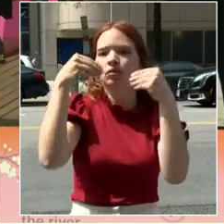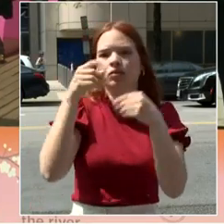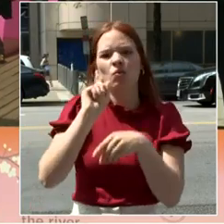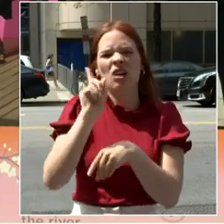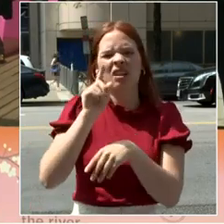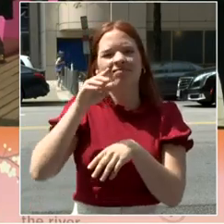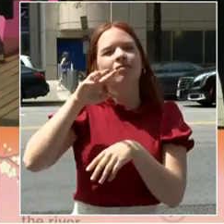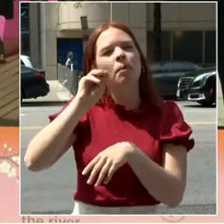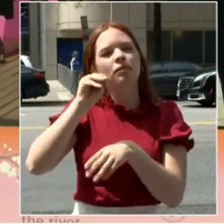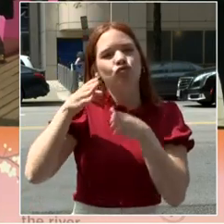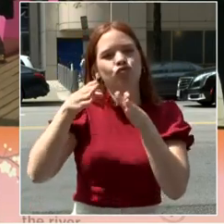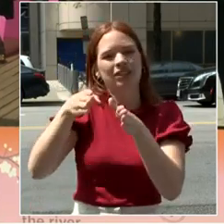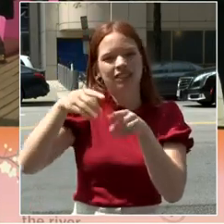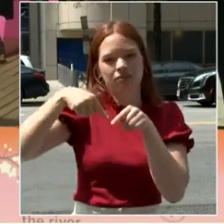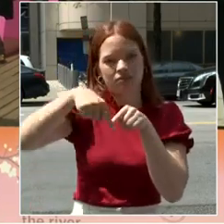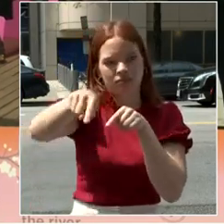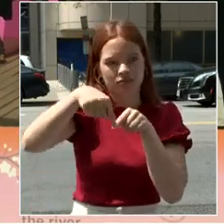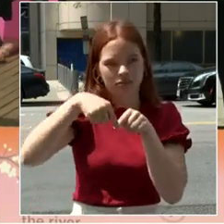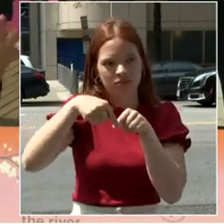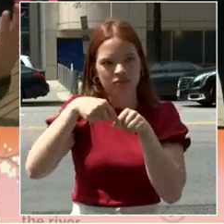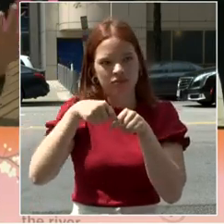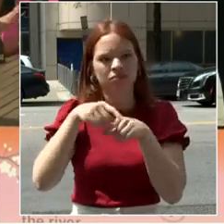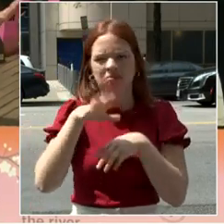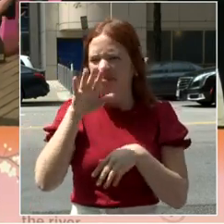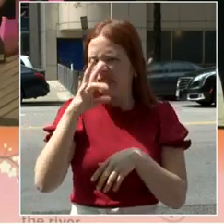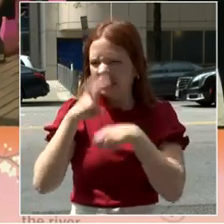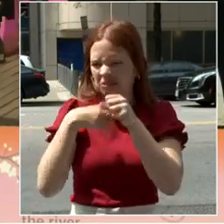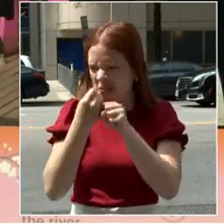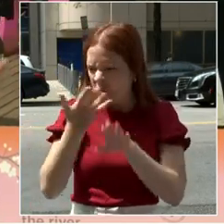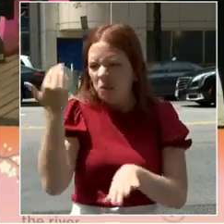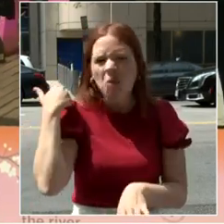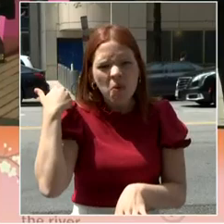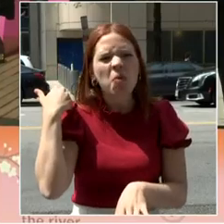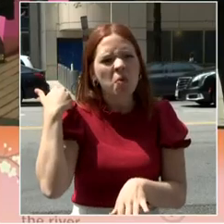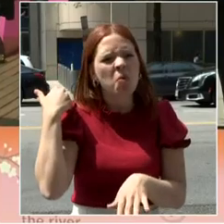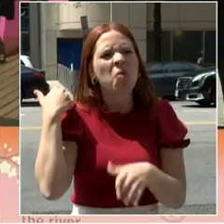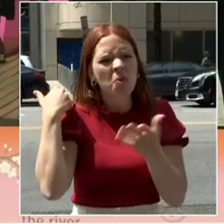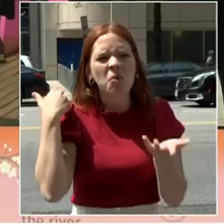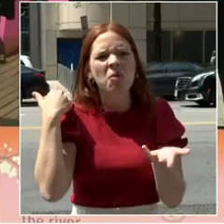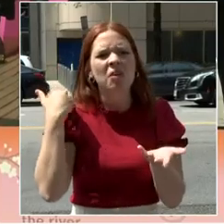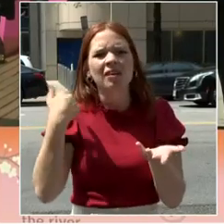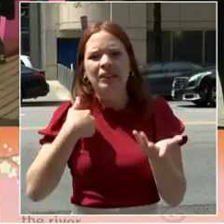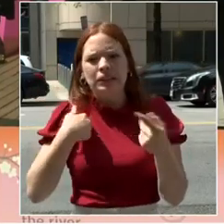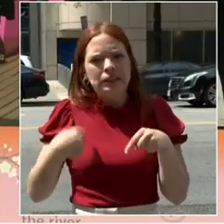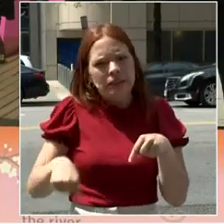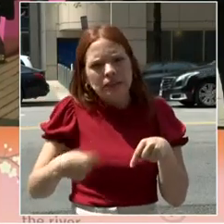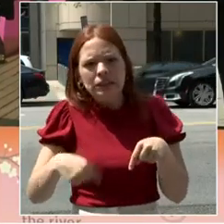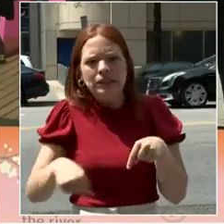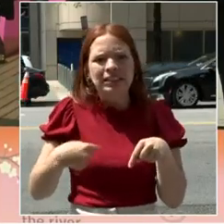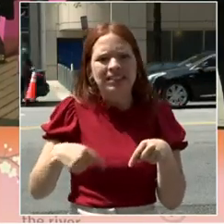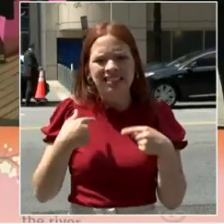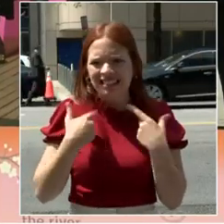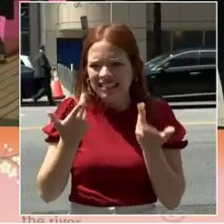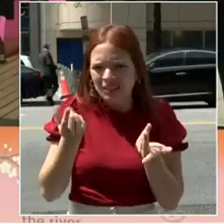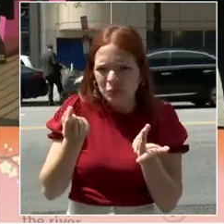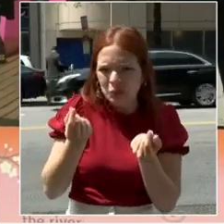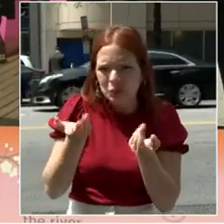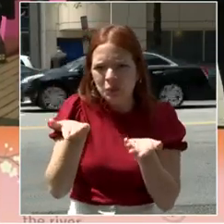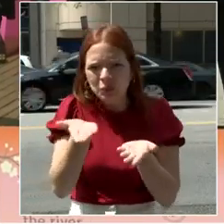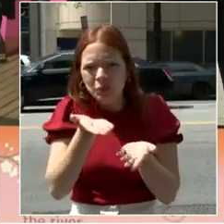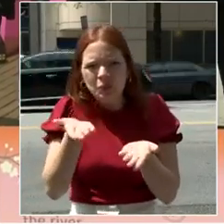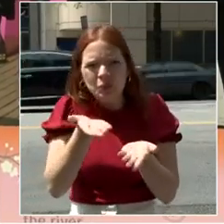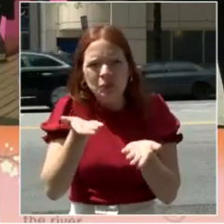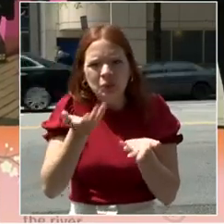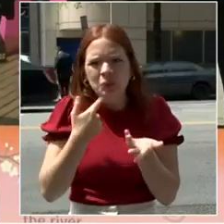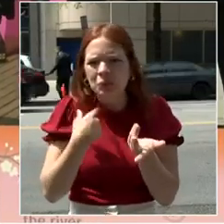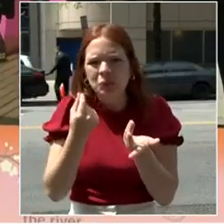empty, there were no one there. And like for my blessing and my luck, I met with Andrew two weeks after I leased